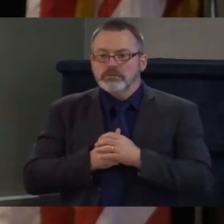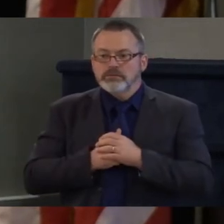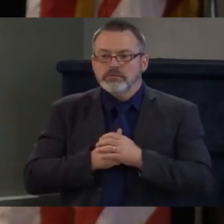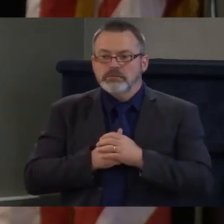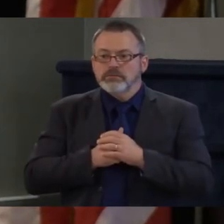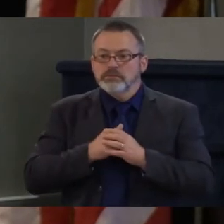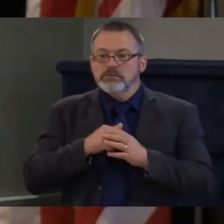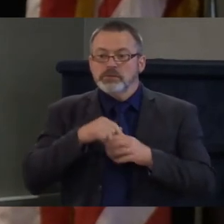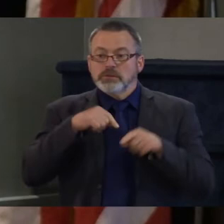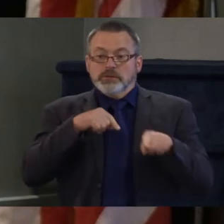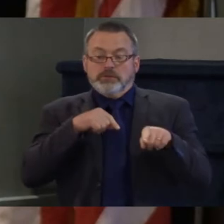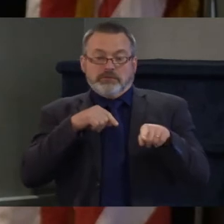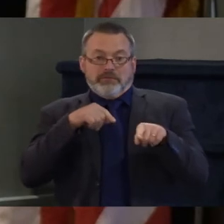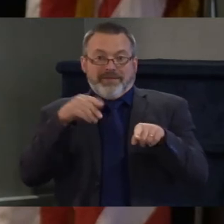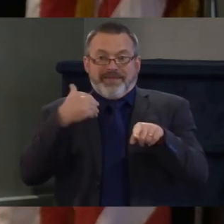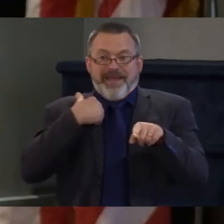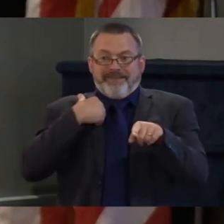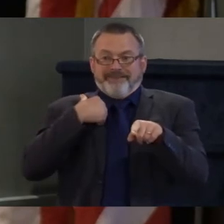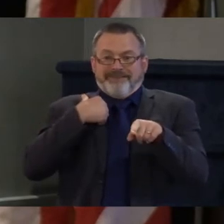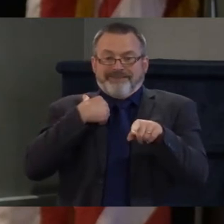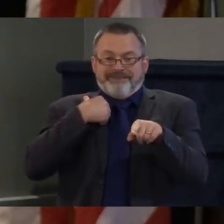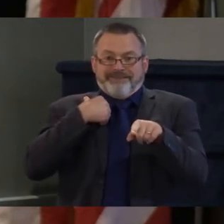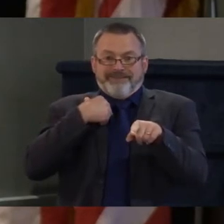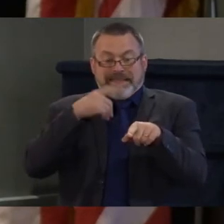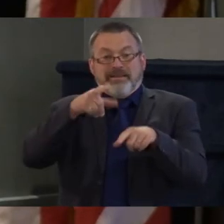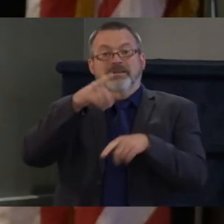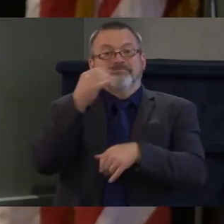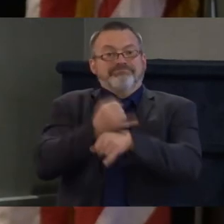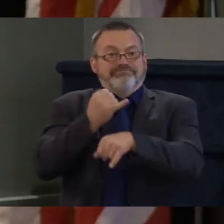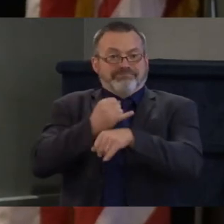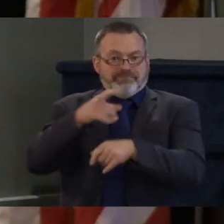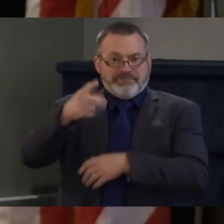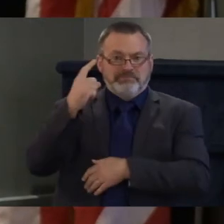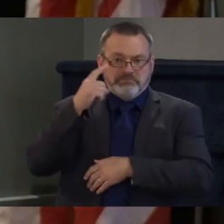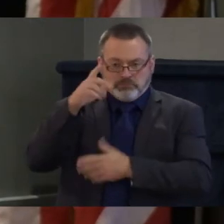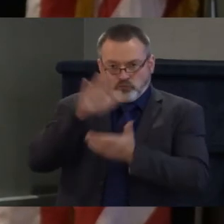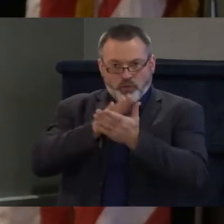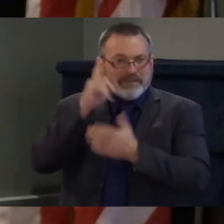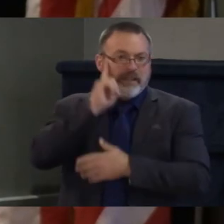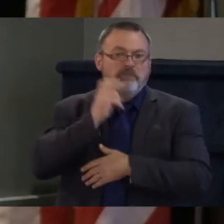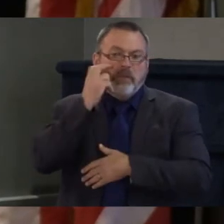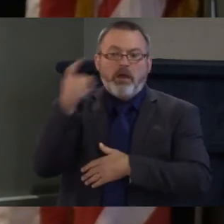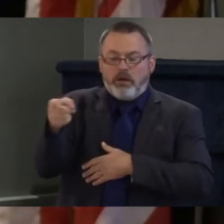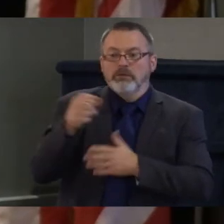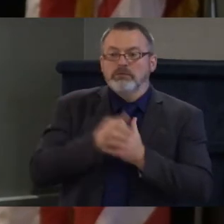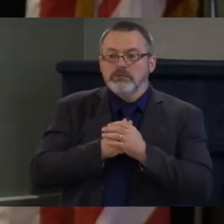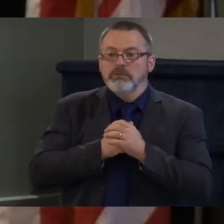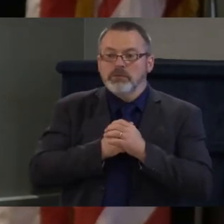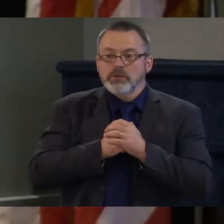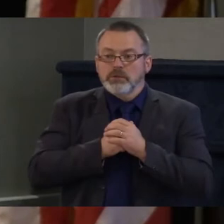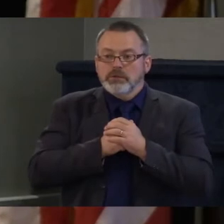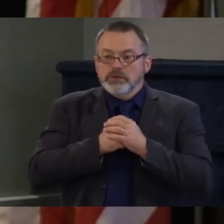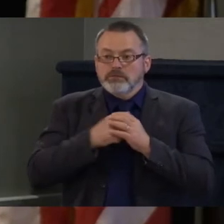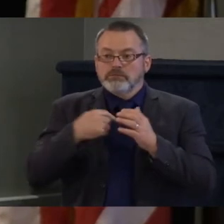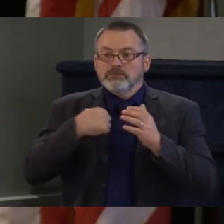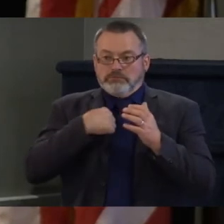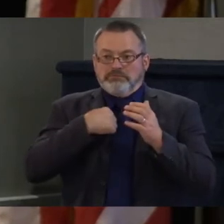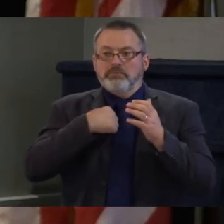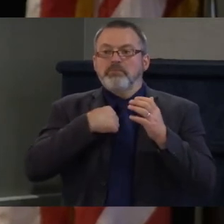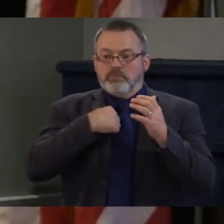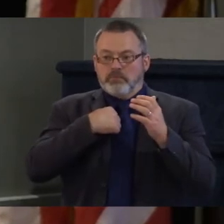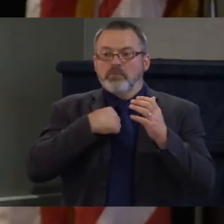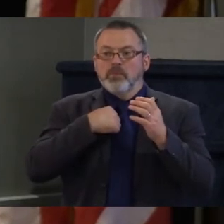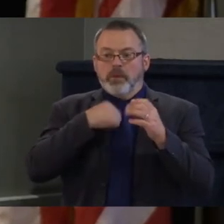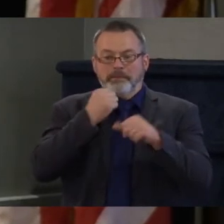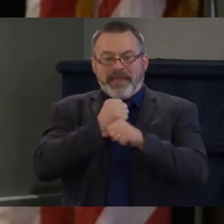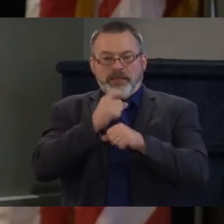for the blind there and so there's a large blind community we made sure uh that our facilities were accessible there's a large